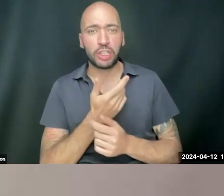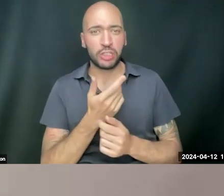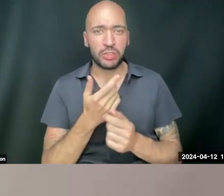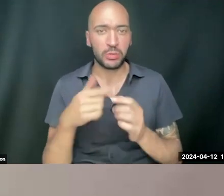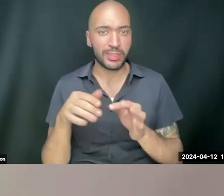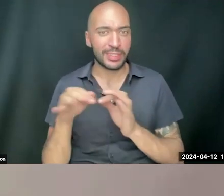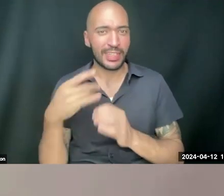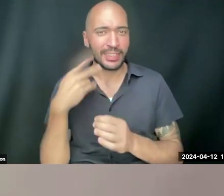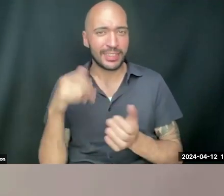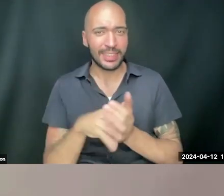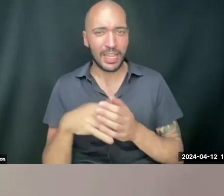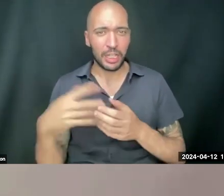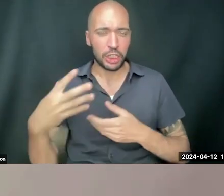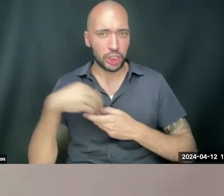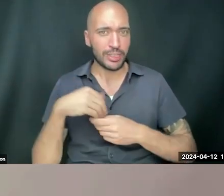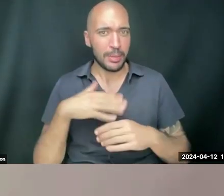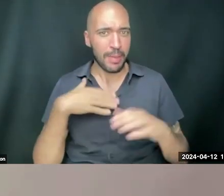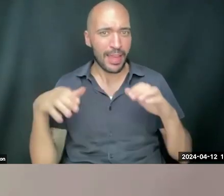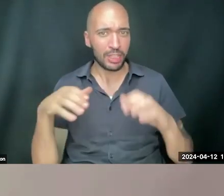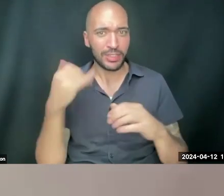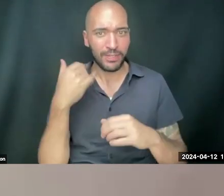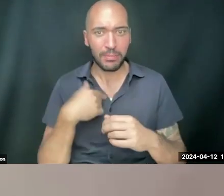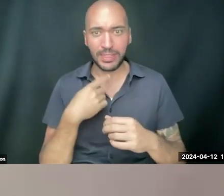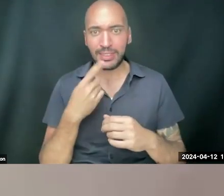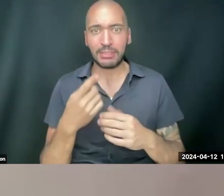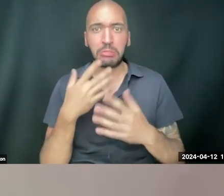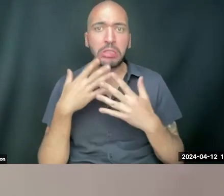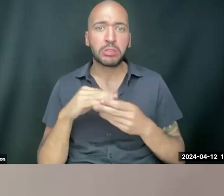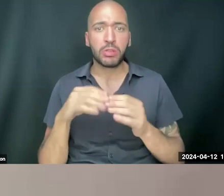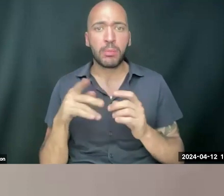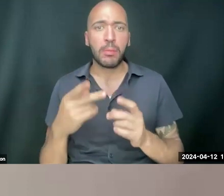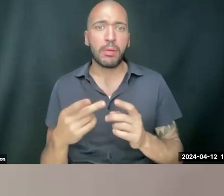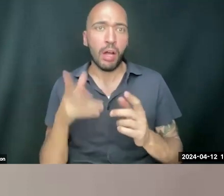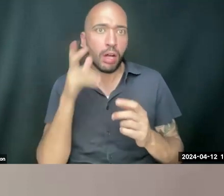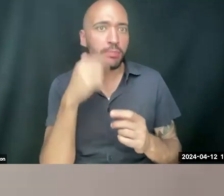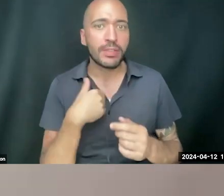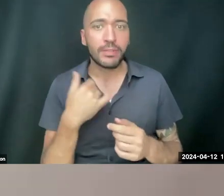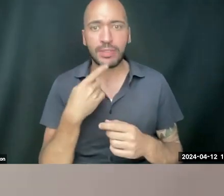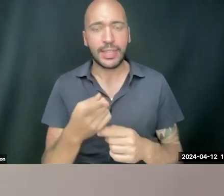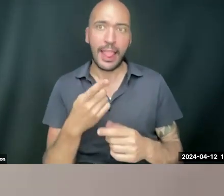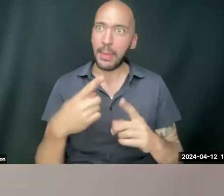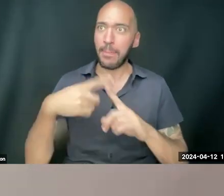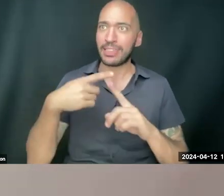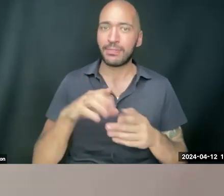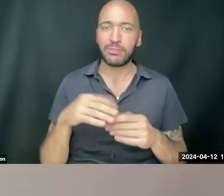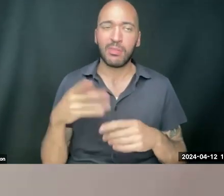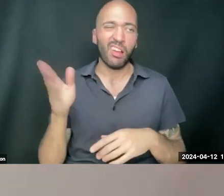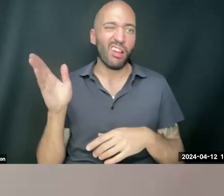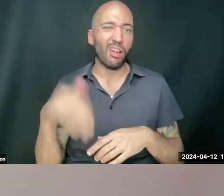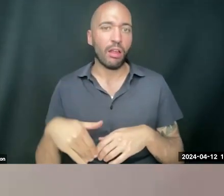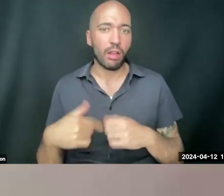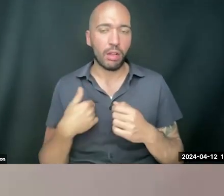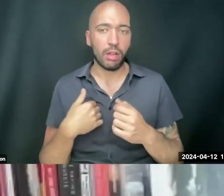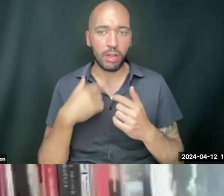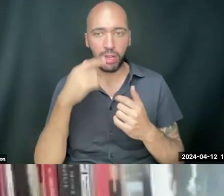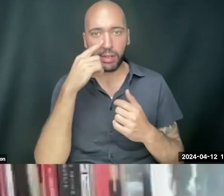extent that I see that internalized in my actions. If I am telling a sad story, people hear me out. If I'm telling a happy story, people hear me less.